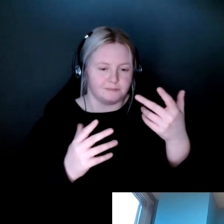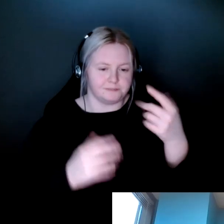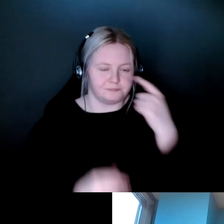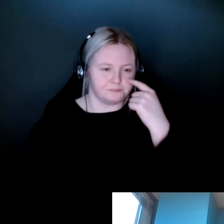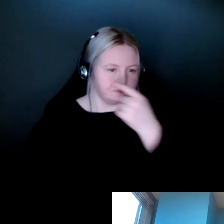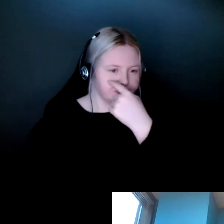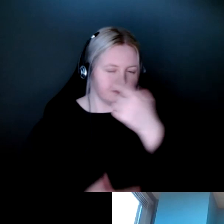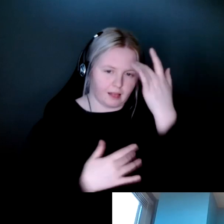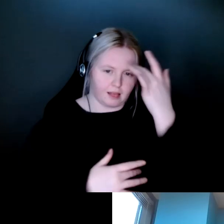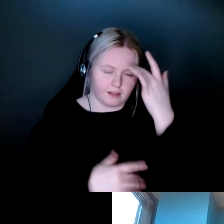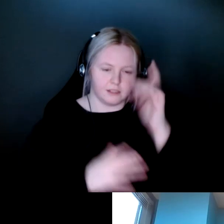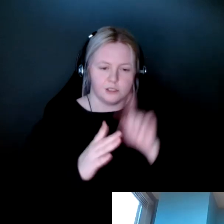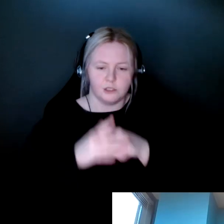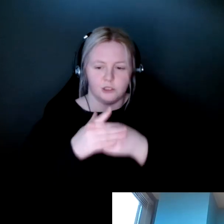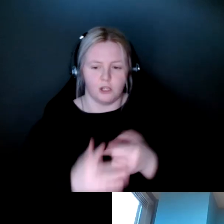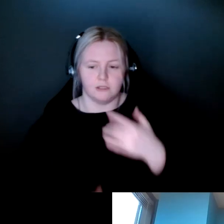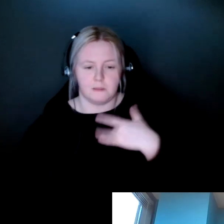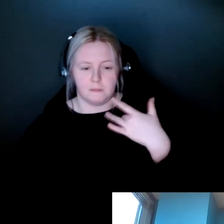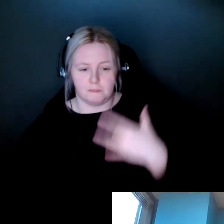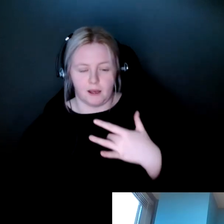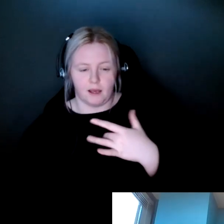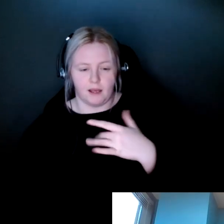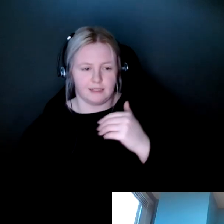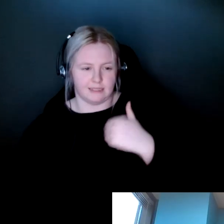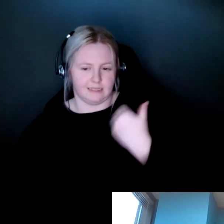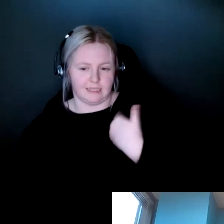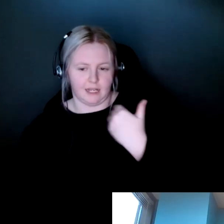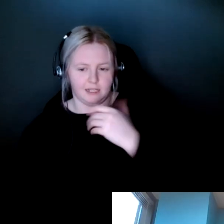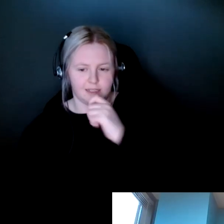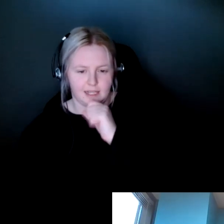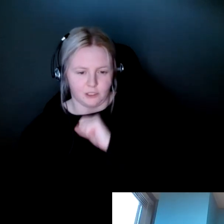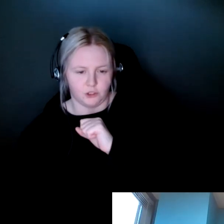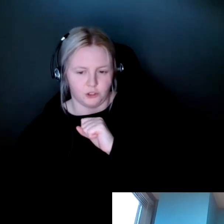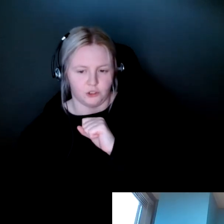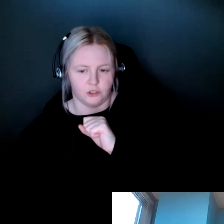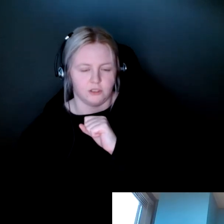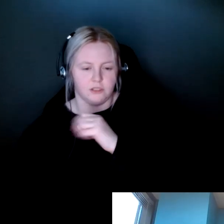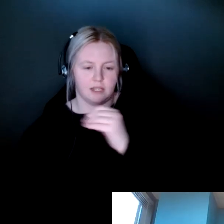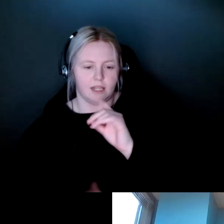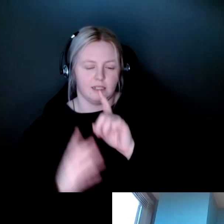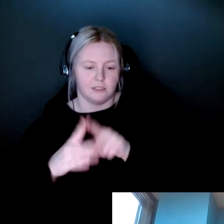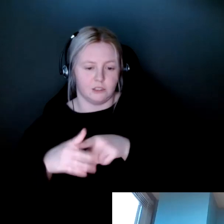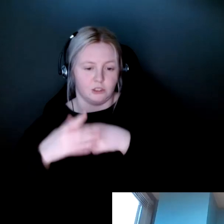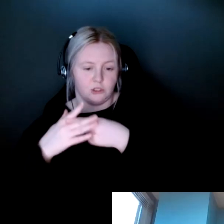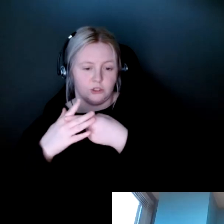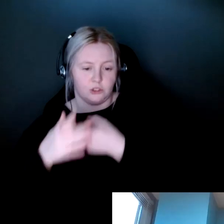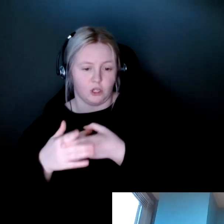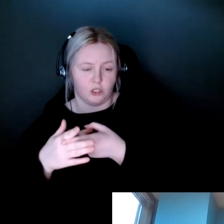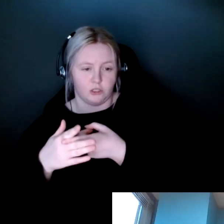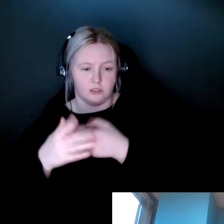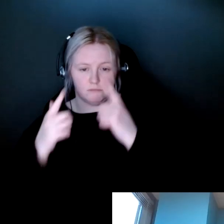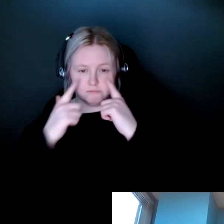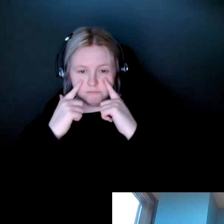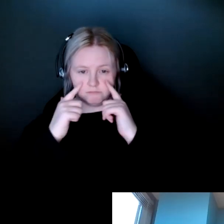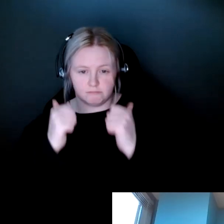It starts typically diagnosed in adolescence and early childhood. And it starts with its progression, its progressive vision loss that